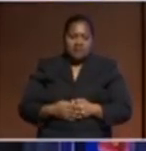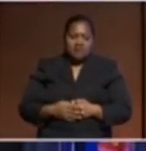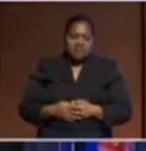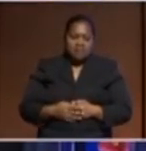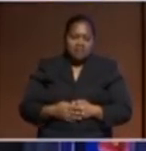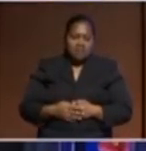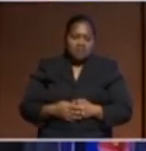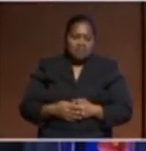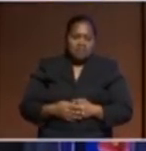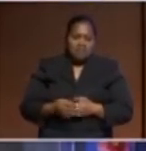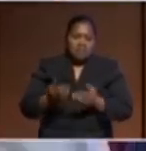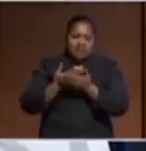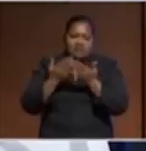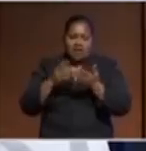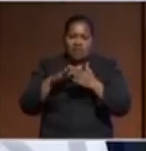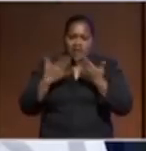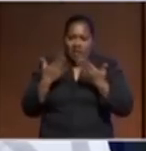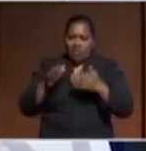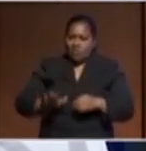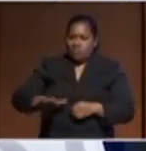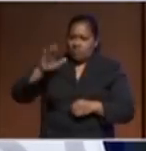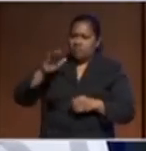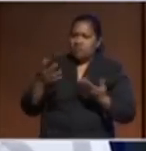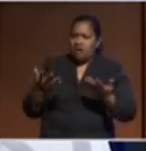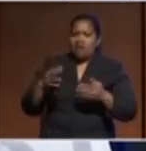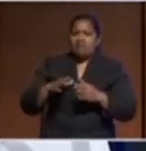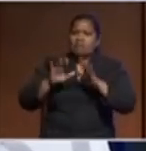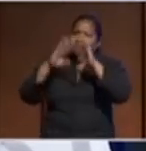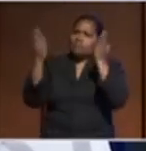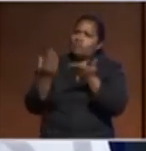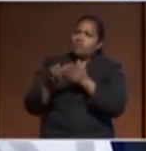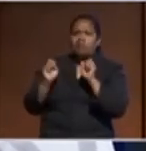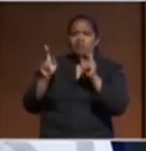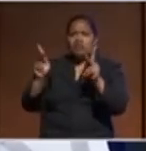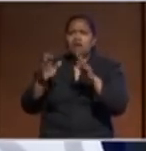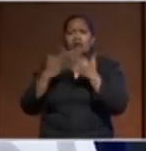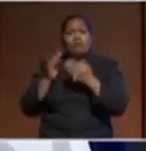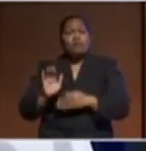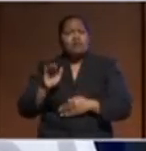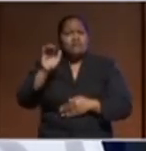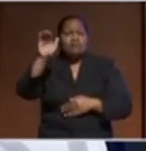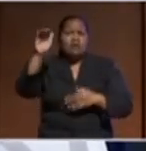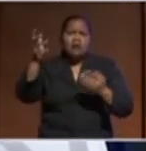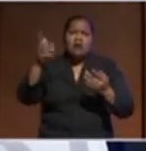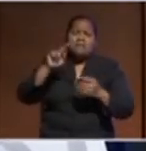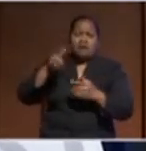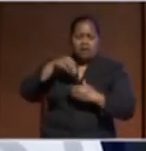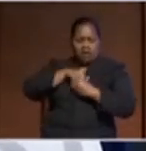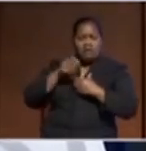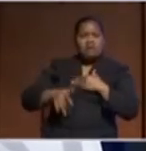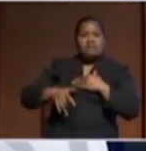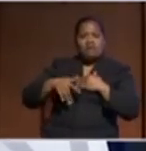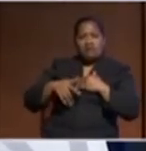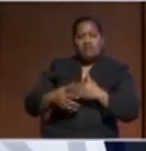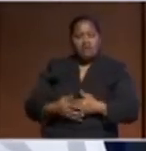going to be okay and you have that future that you can feel that you have the